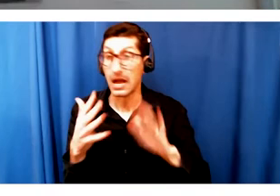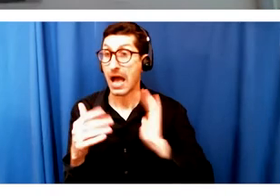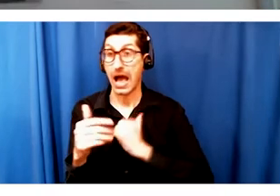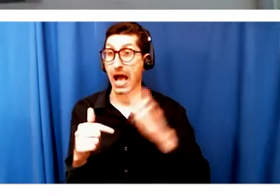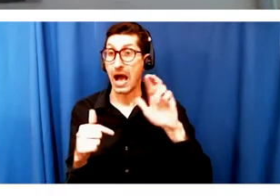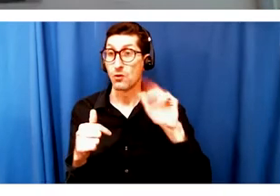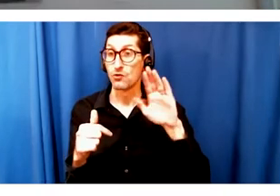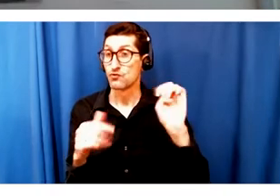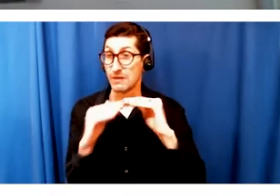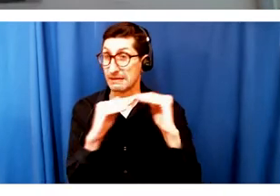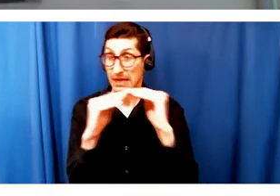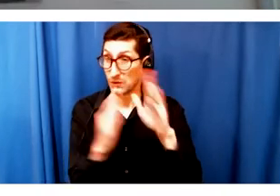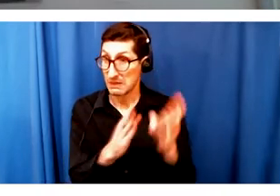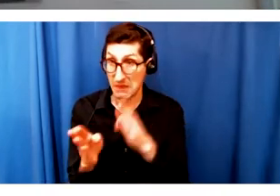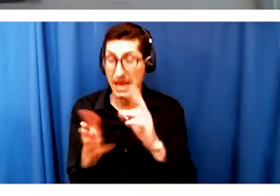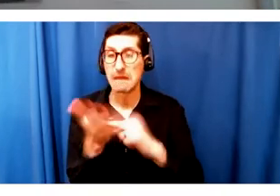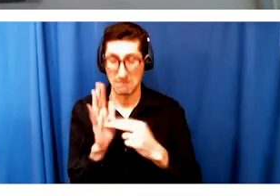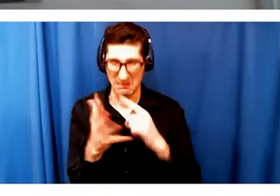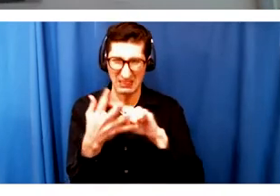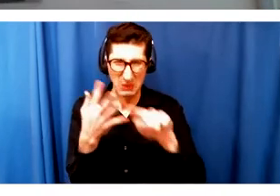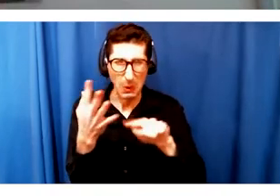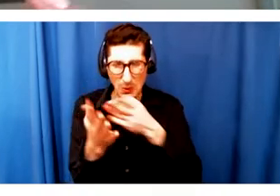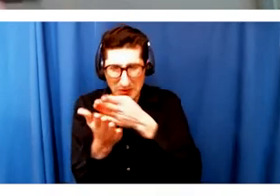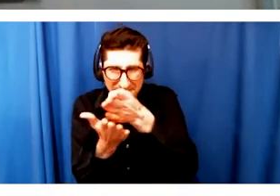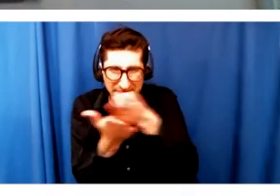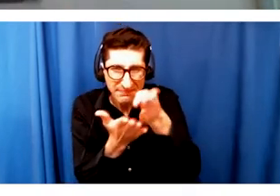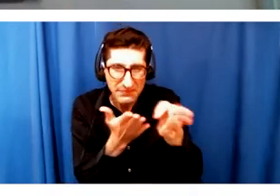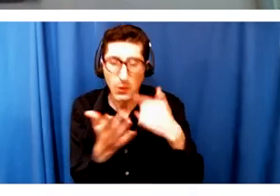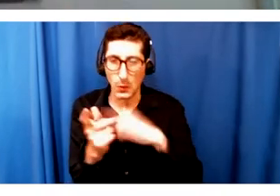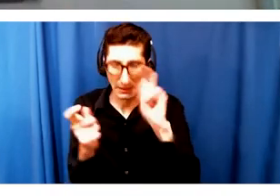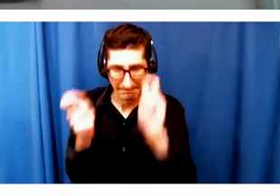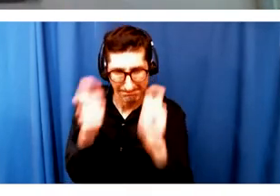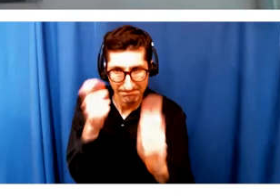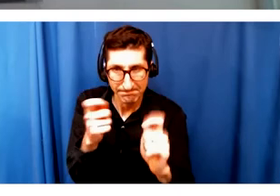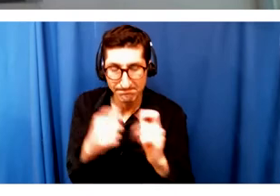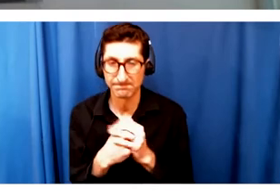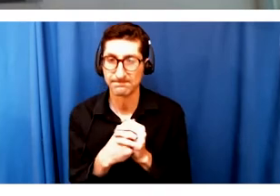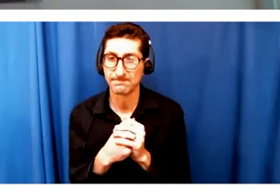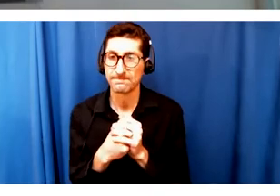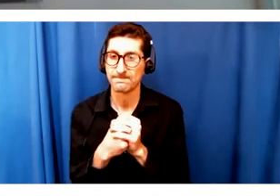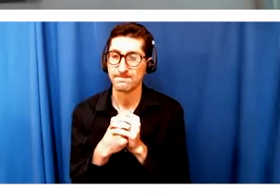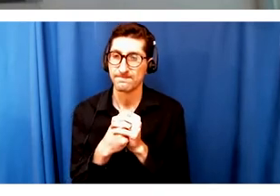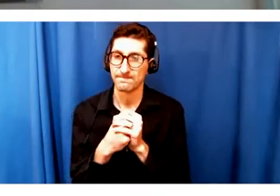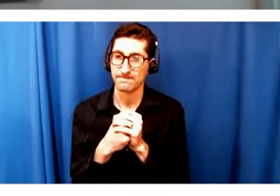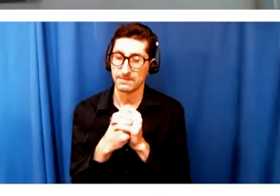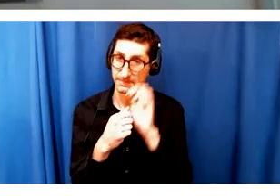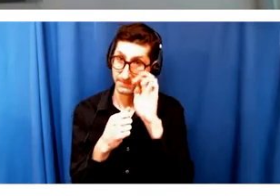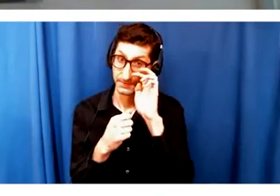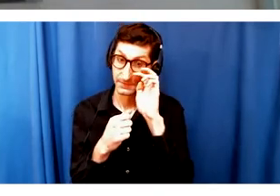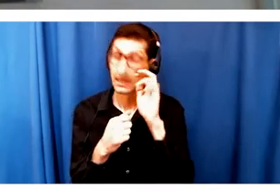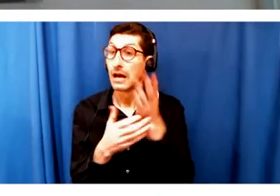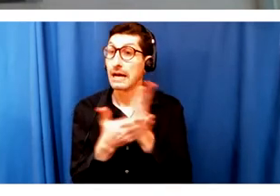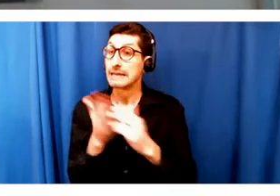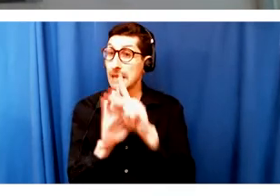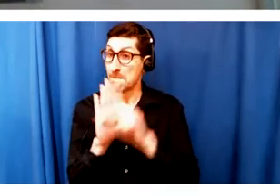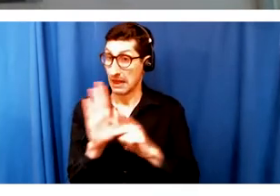adjusting those things. And some of the, I can share with you some of the small policies that we're creating. We're creating